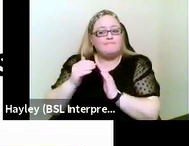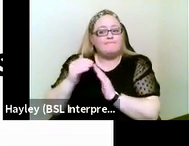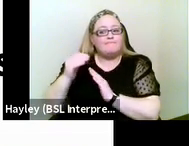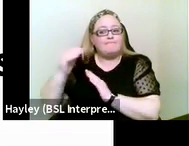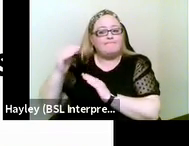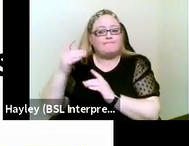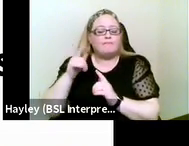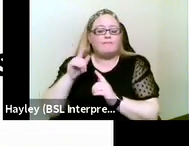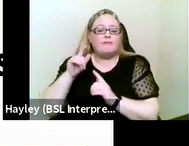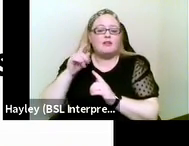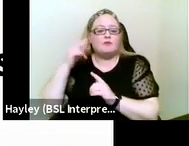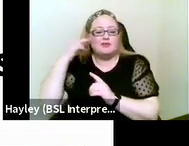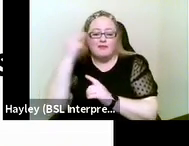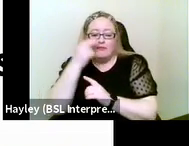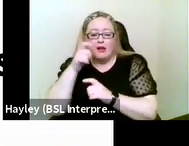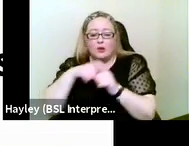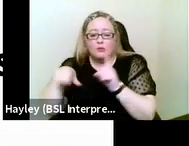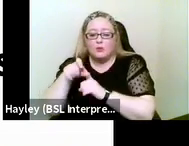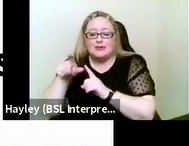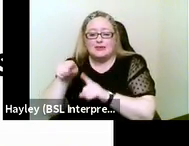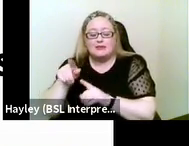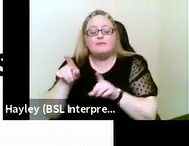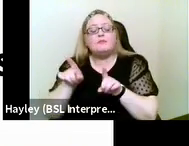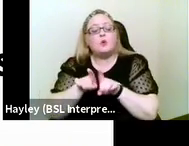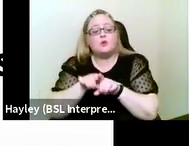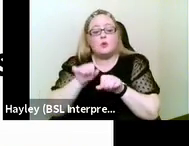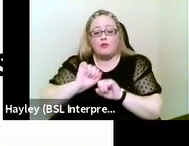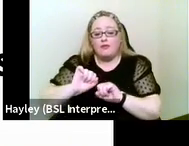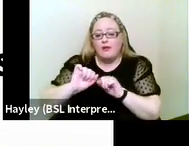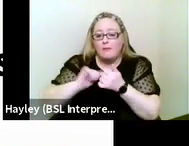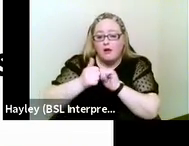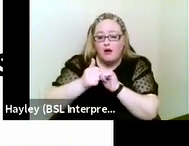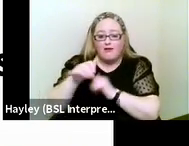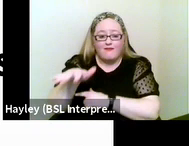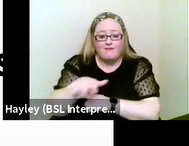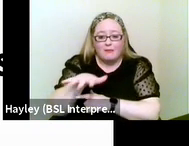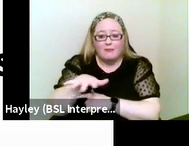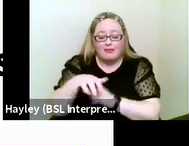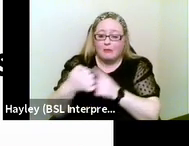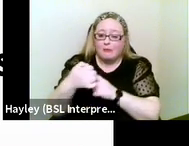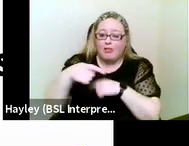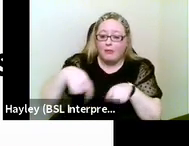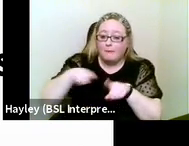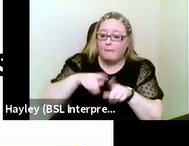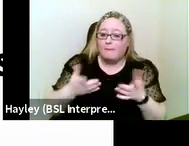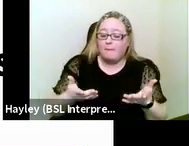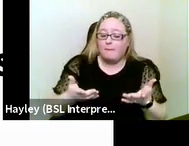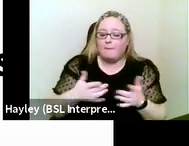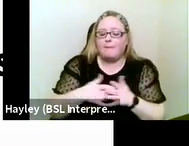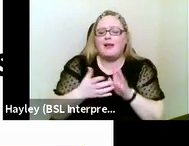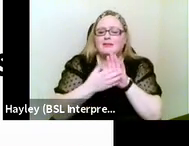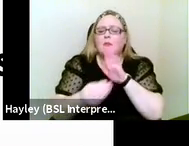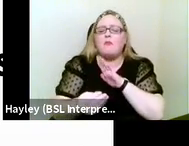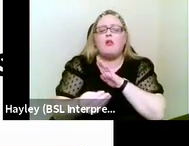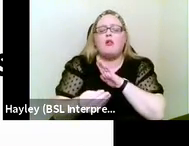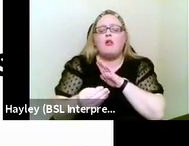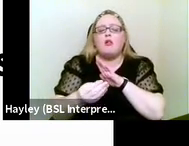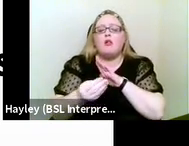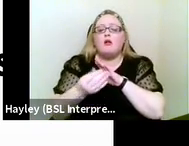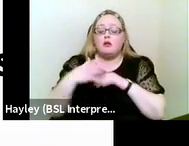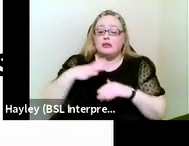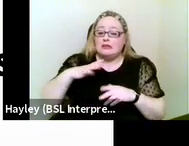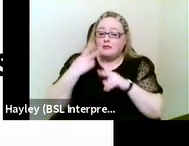it has an impact on partners and family. Do you think about there, for example, is there a need for a